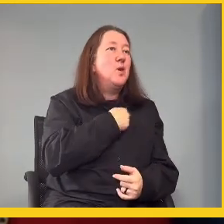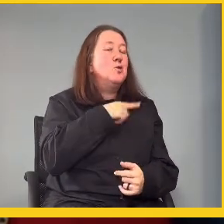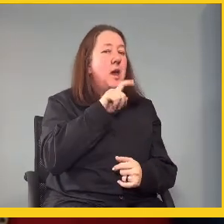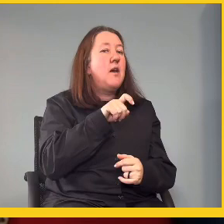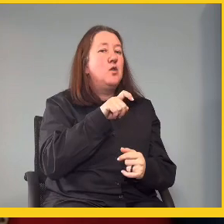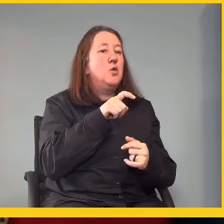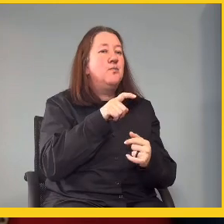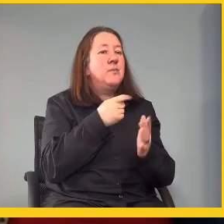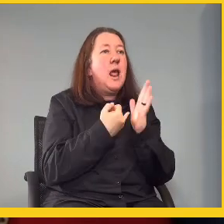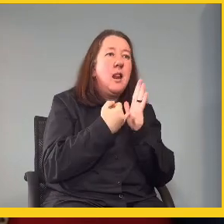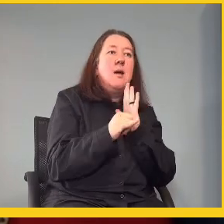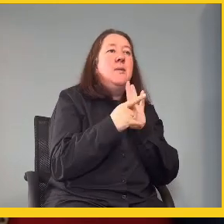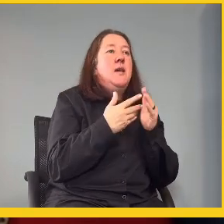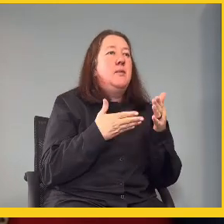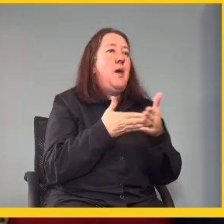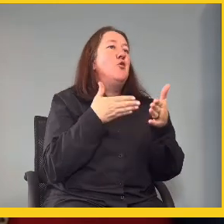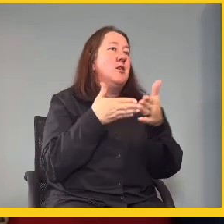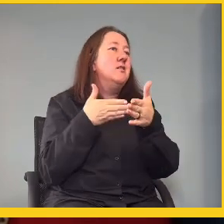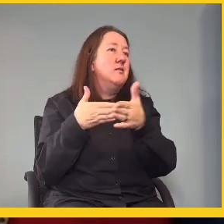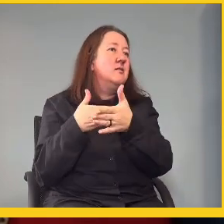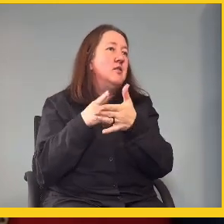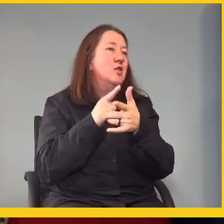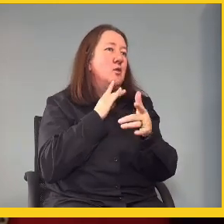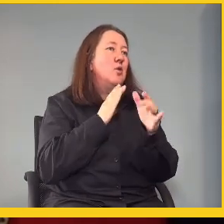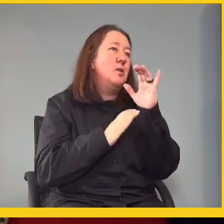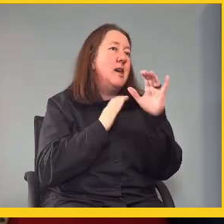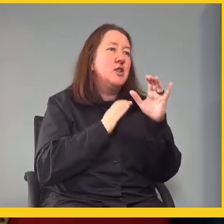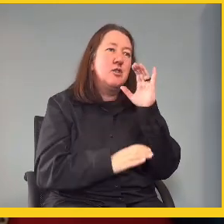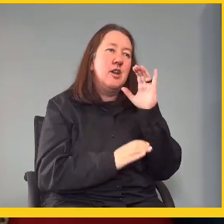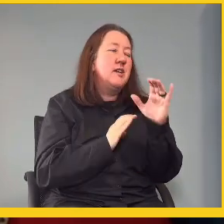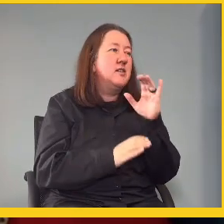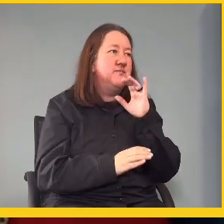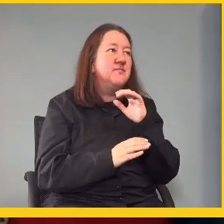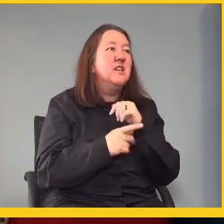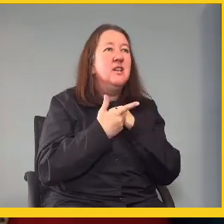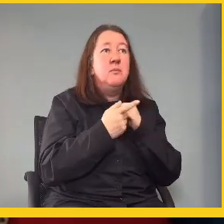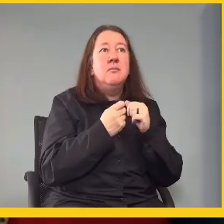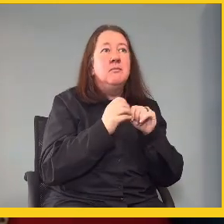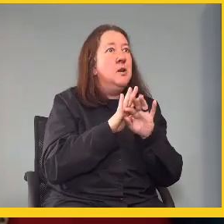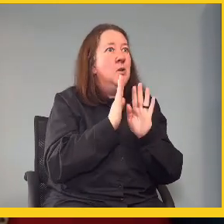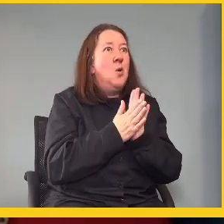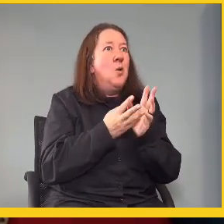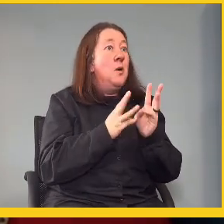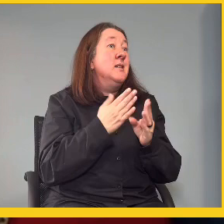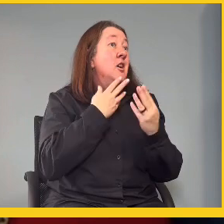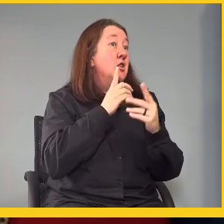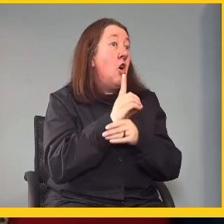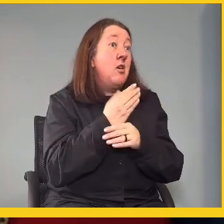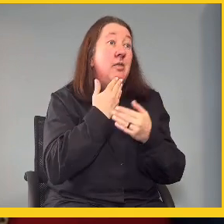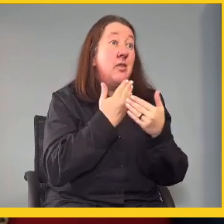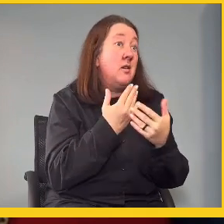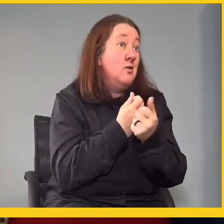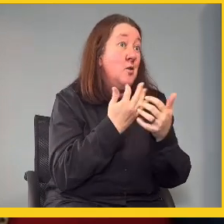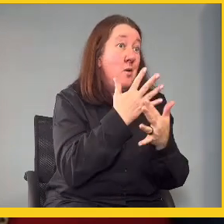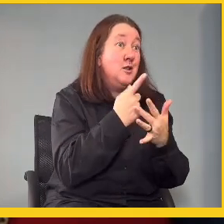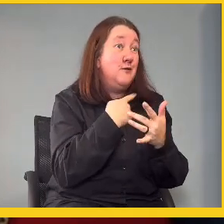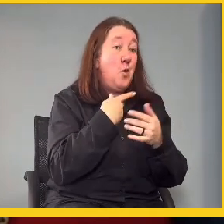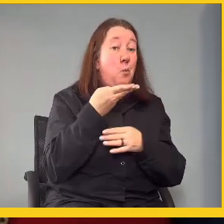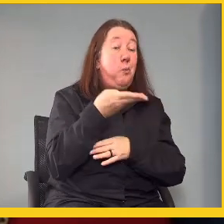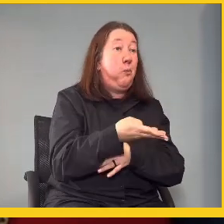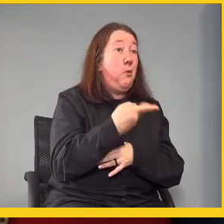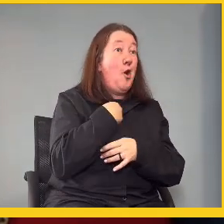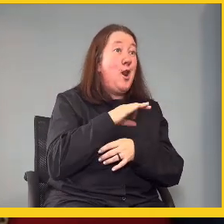eliminate the barriers, you know, to communication as well, by all means. Doc, thank you so much for having us on